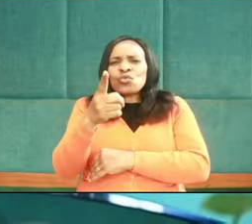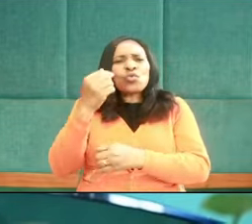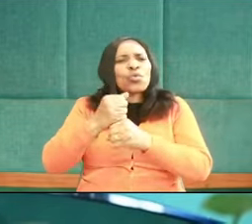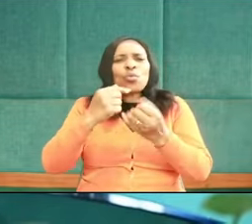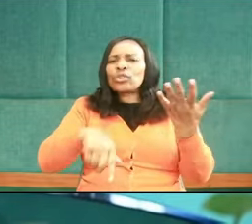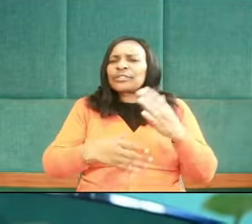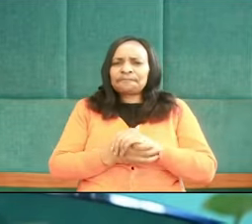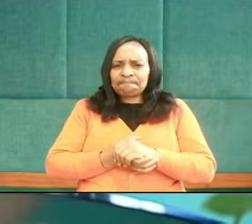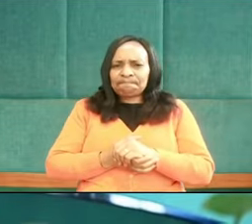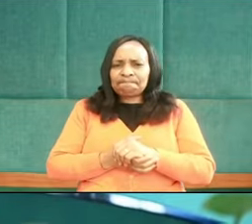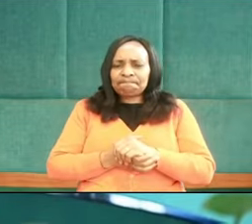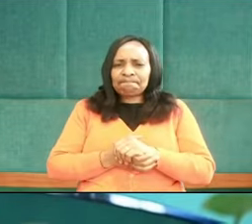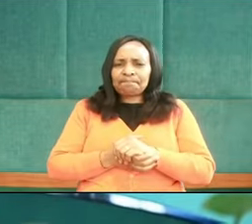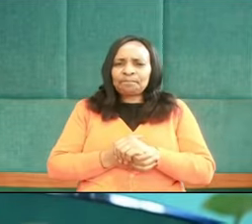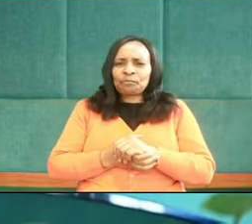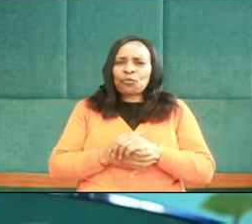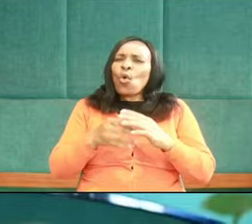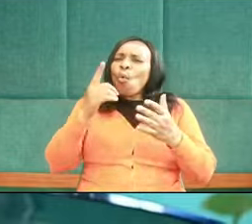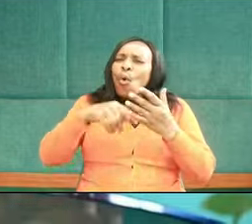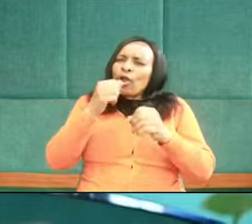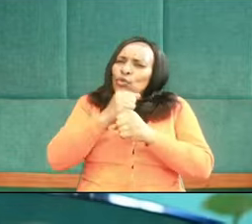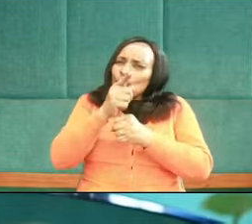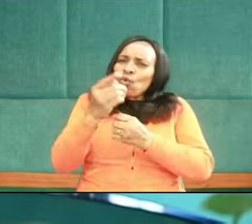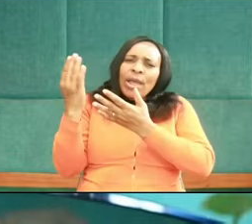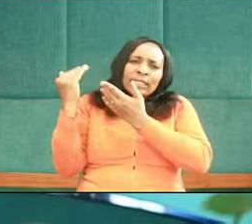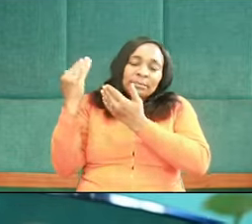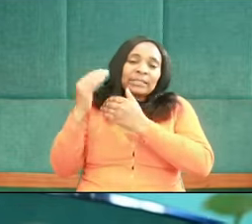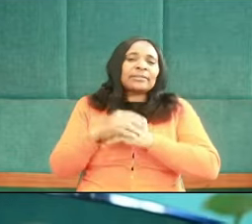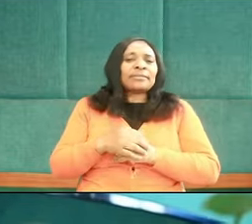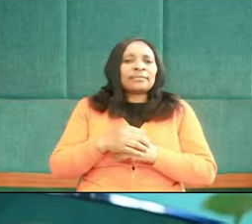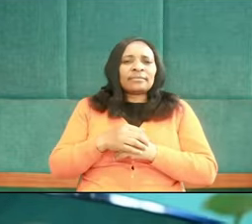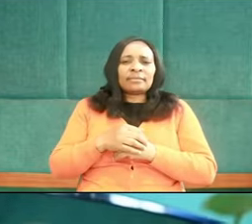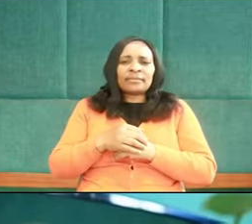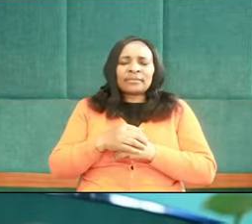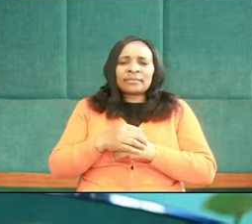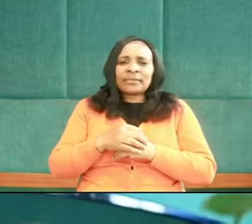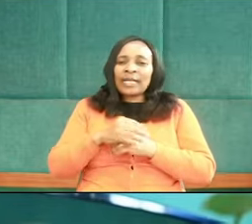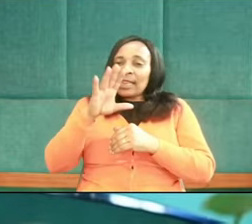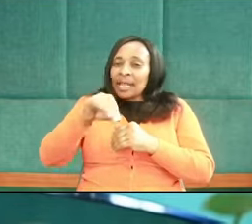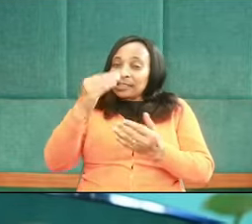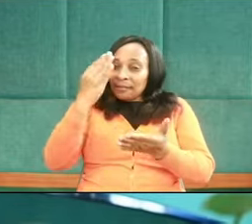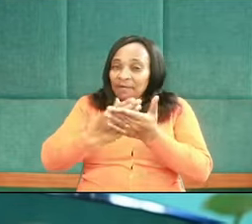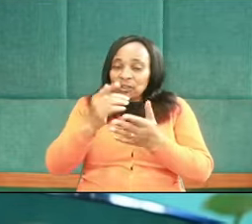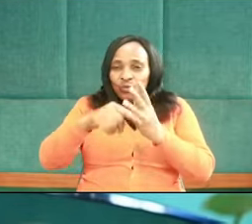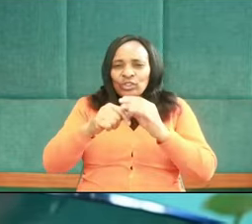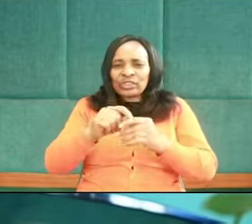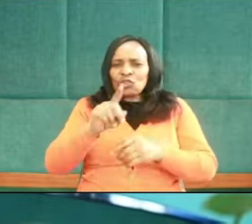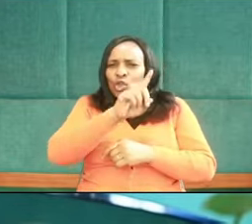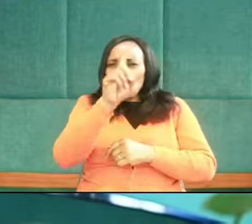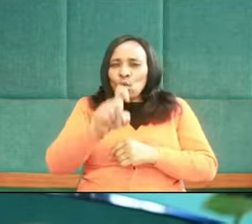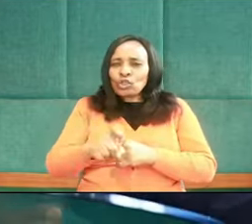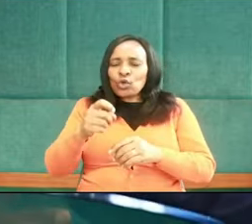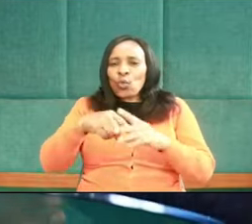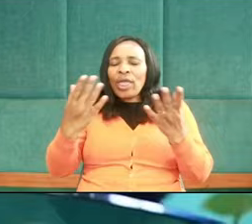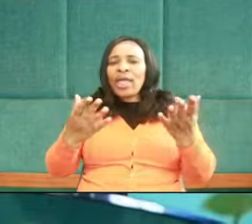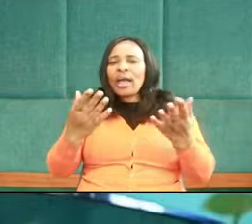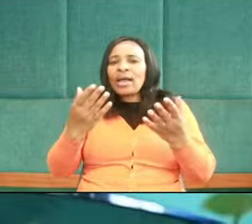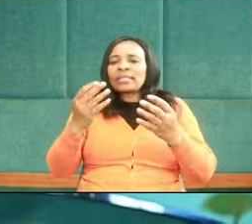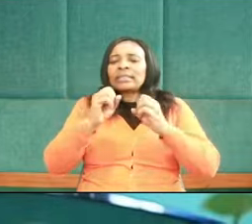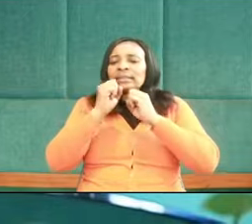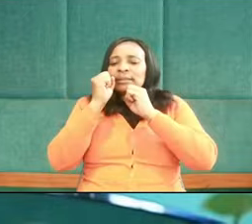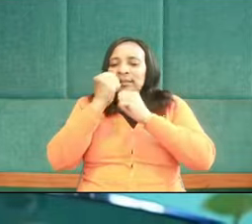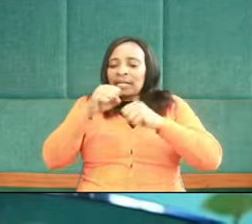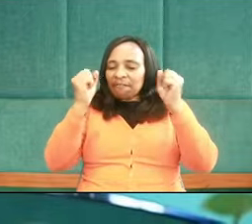do? What do you expect? Take note of the fact that this question is asked in the context of salvation.